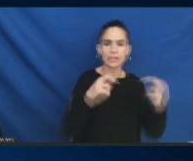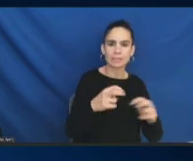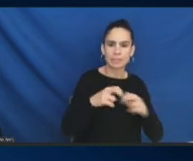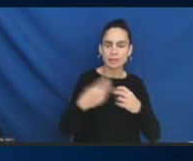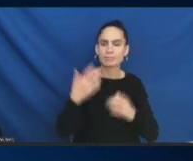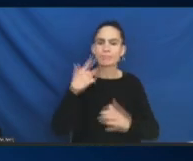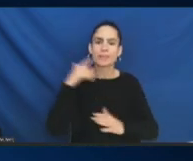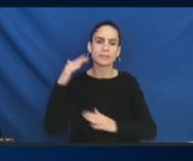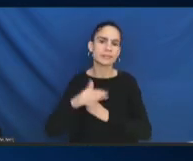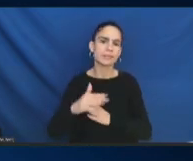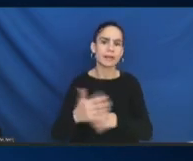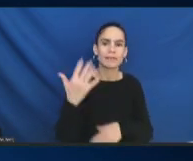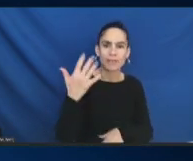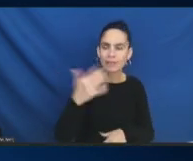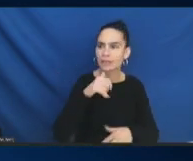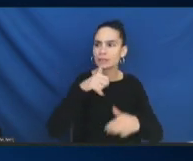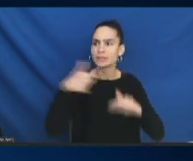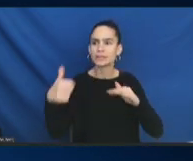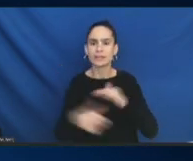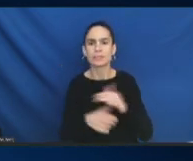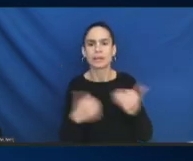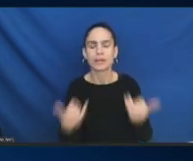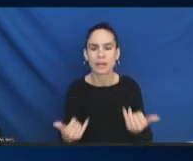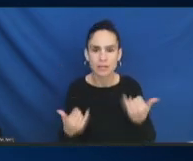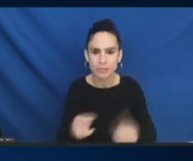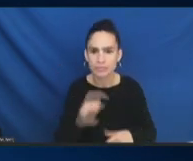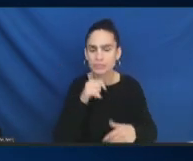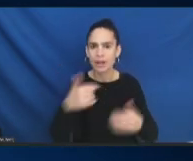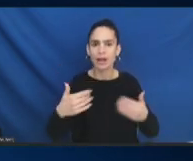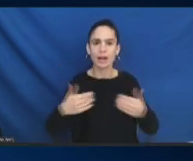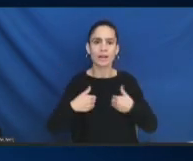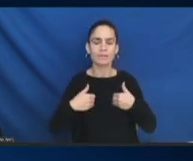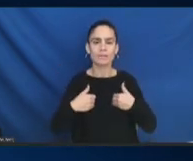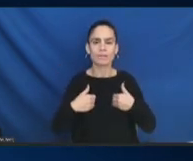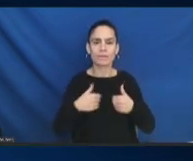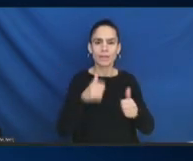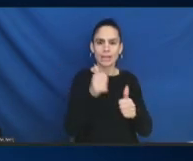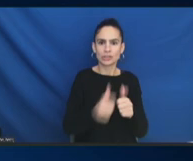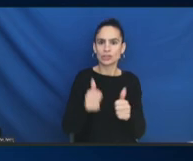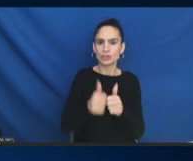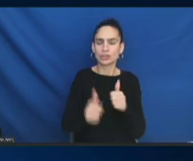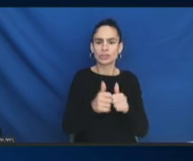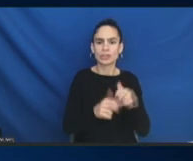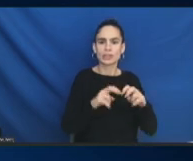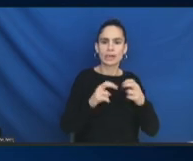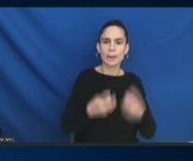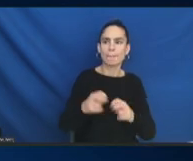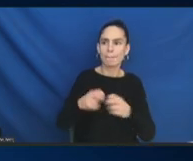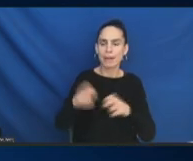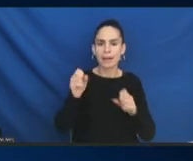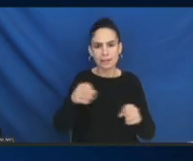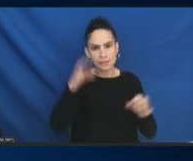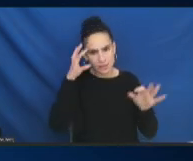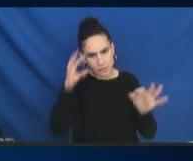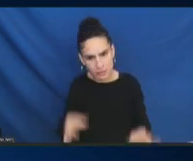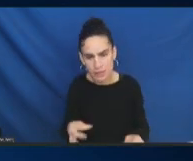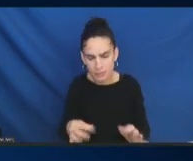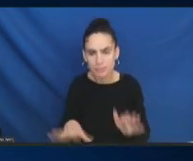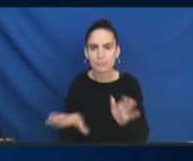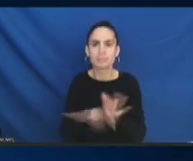we don't have, each committee can decide. But let's just go through that if we want to do that. So,